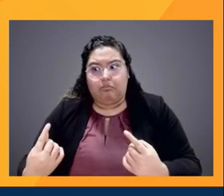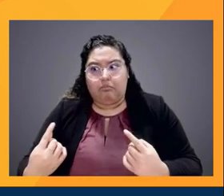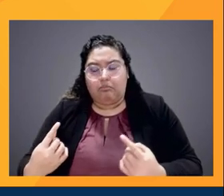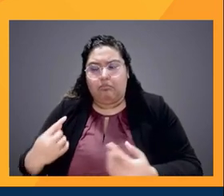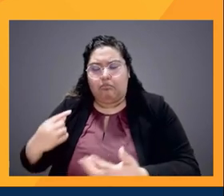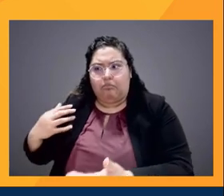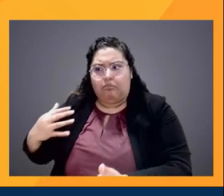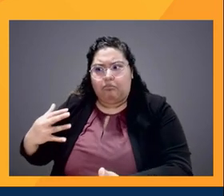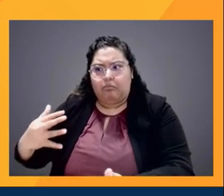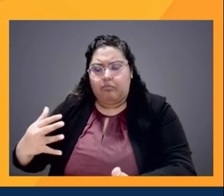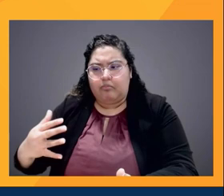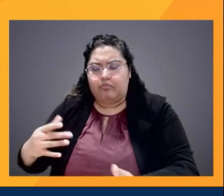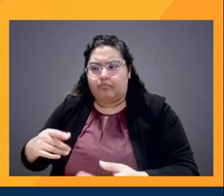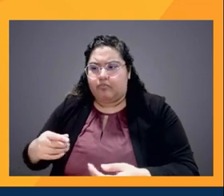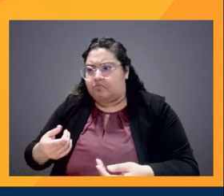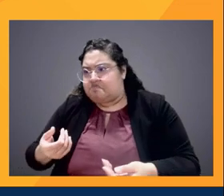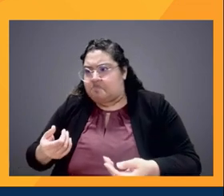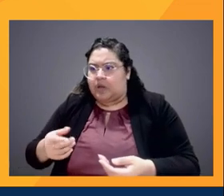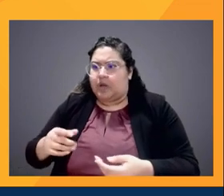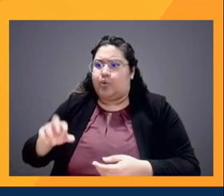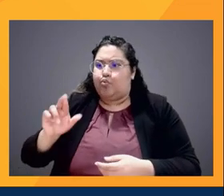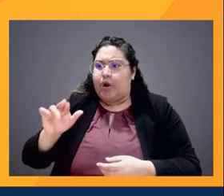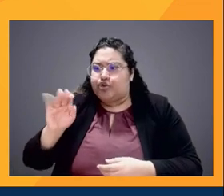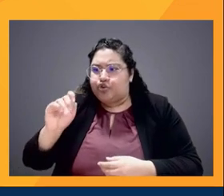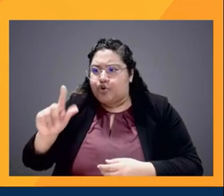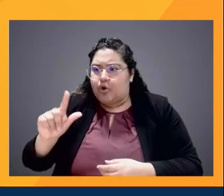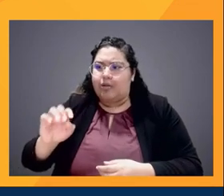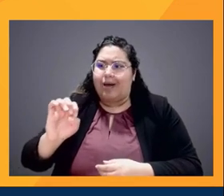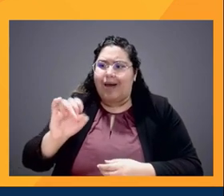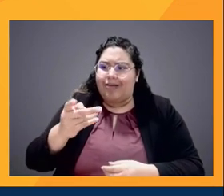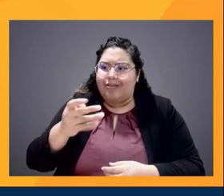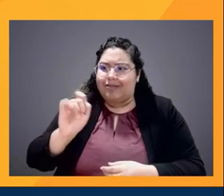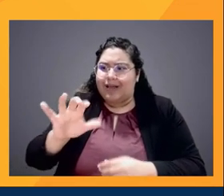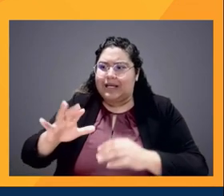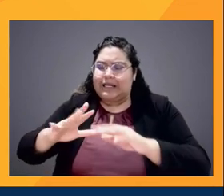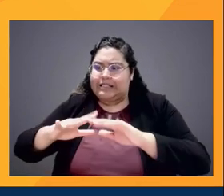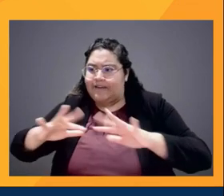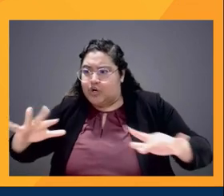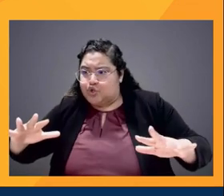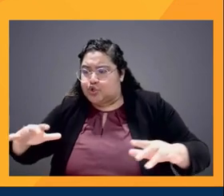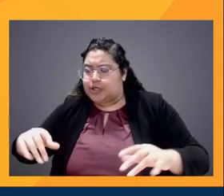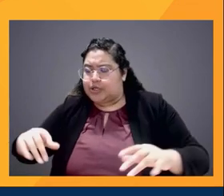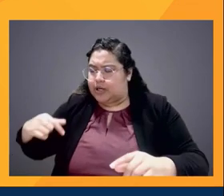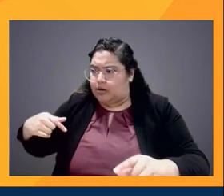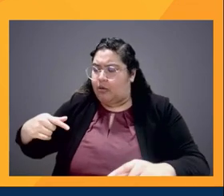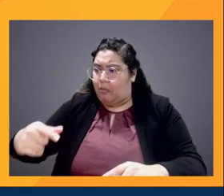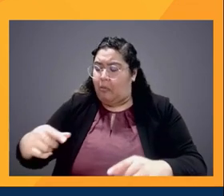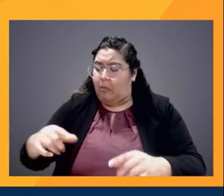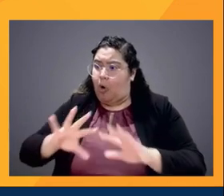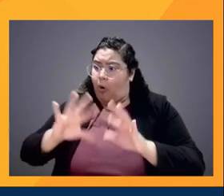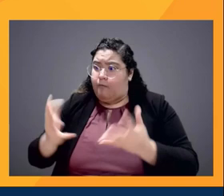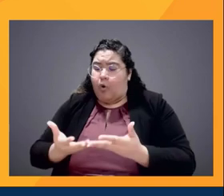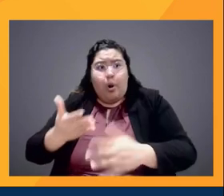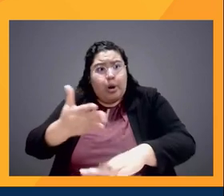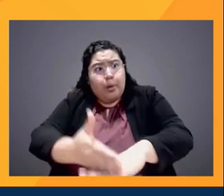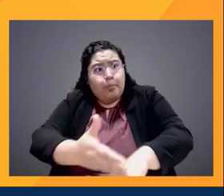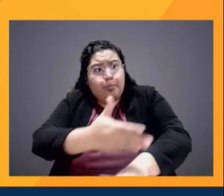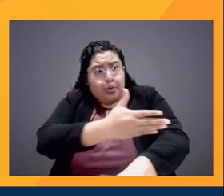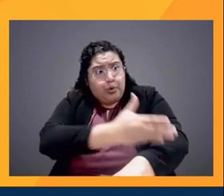racial, ethnic diversity in front of the camera, it's actually improved overall when you combine